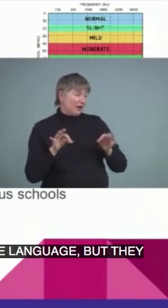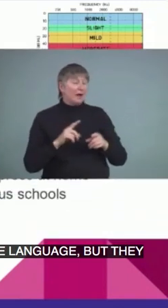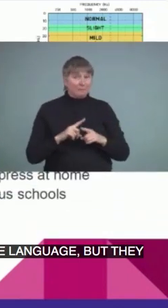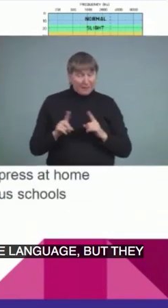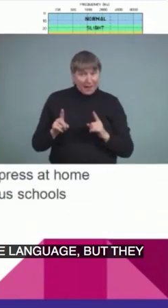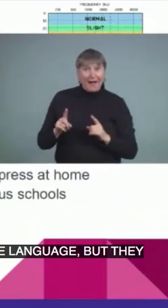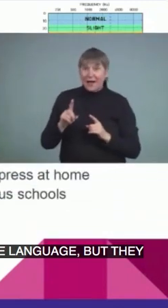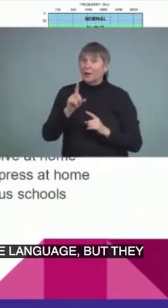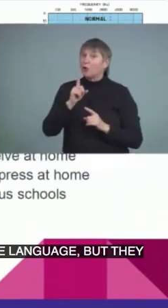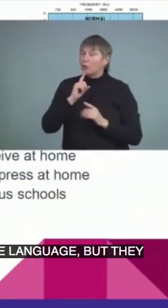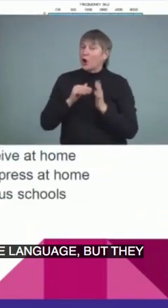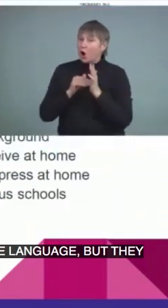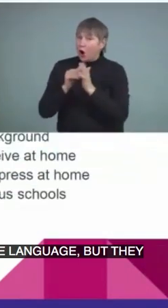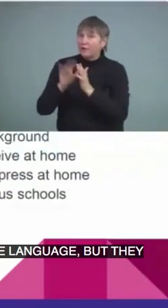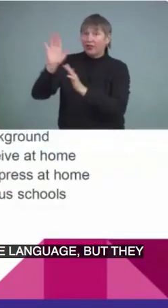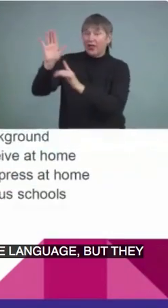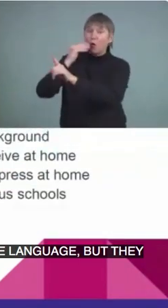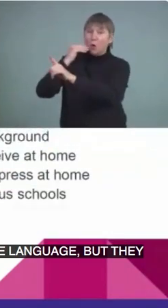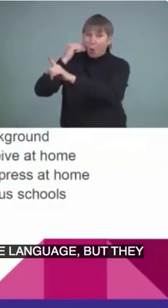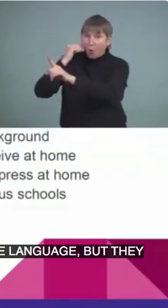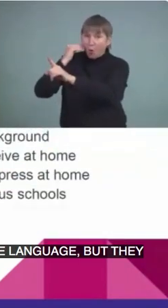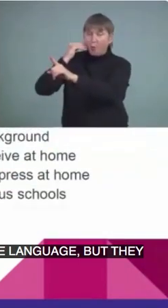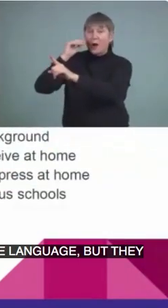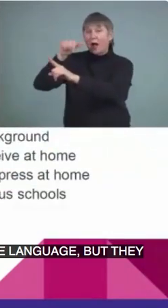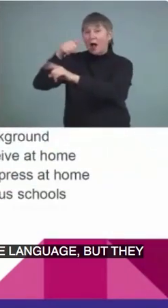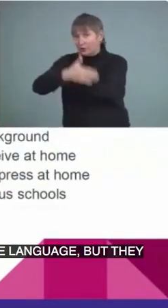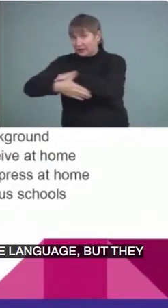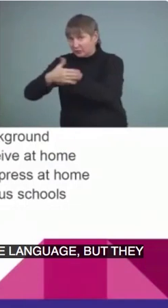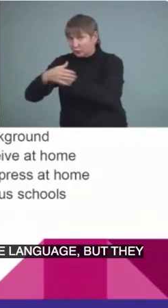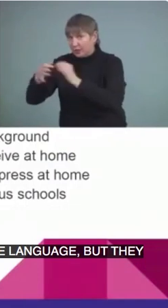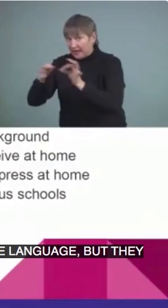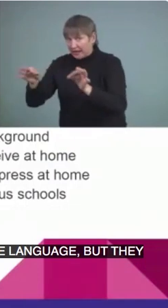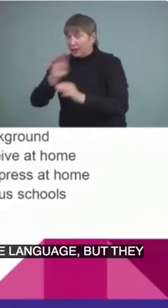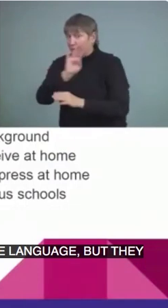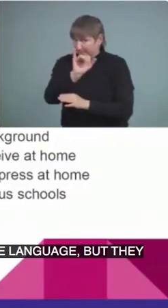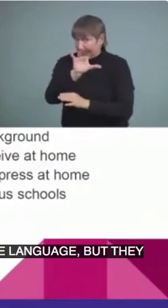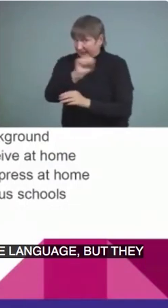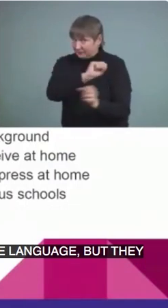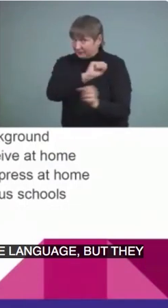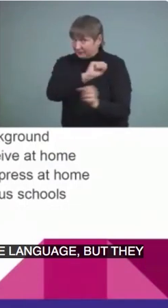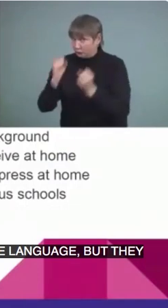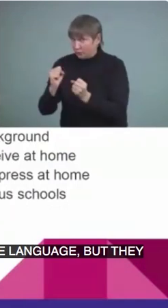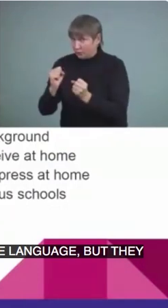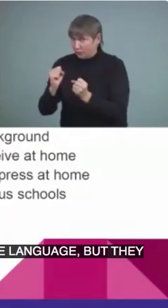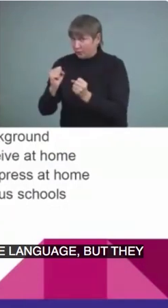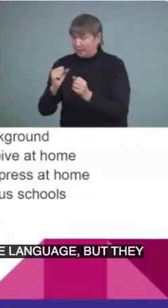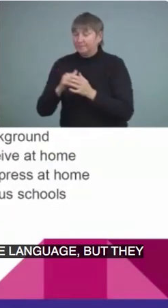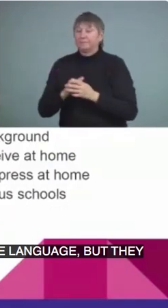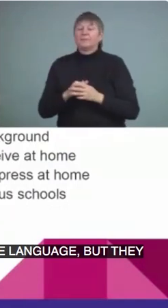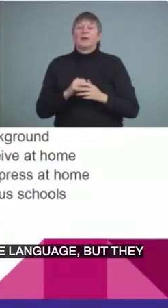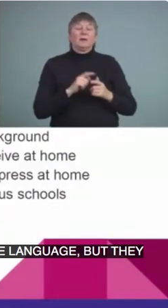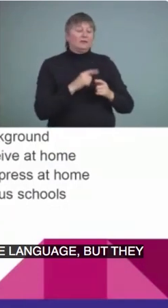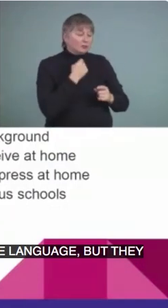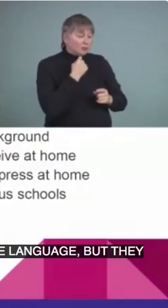in their home language. And if you said, hey, you know what, I would like you to speak the home language,